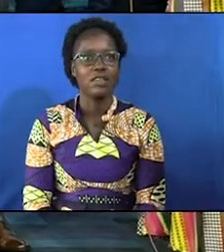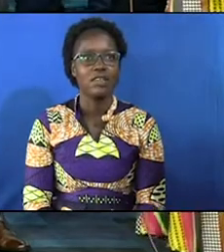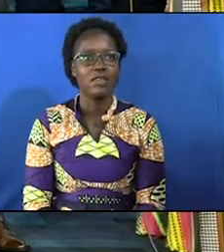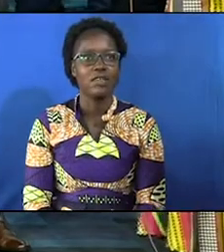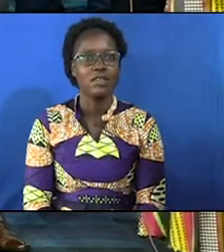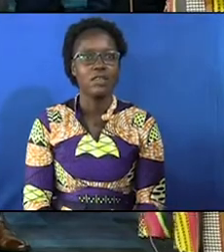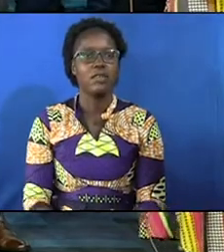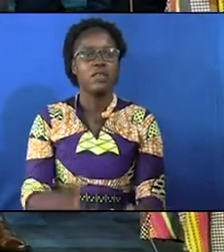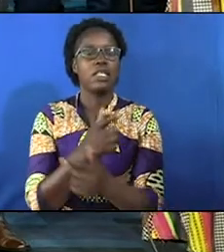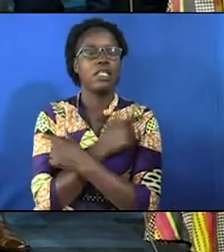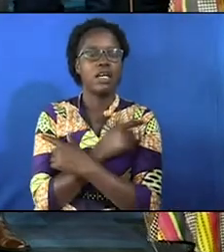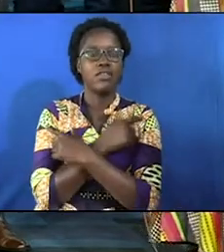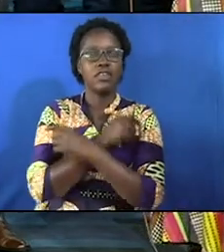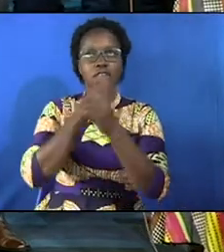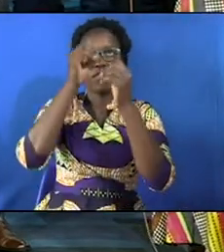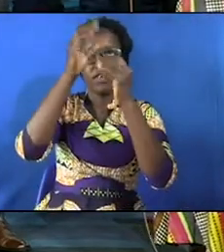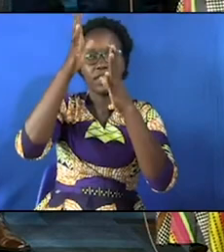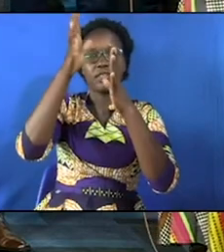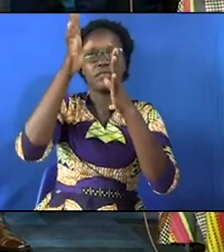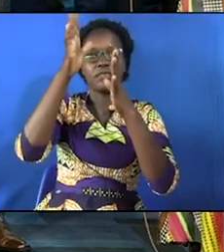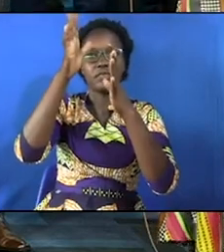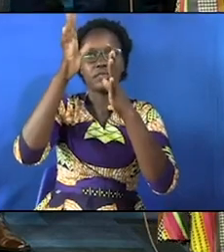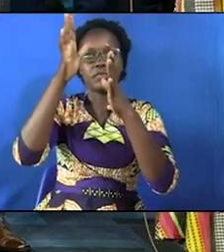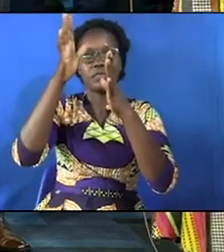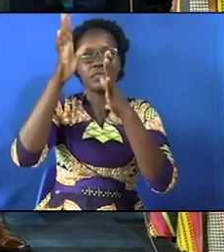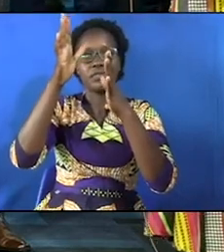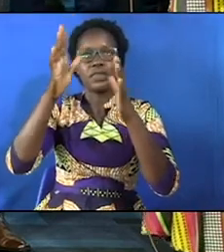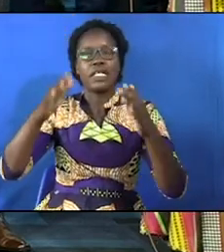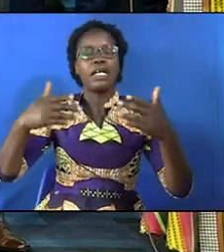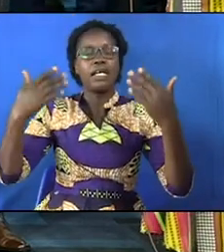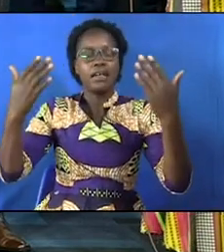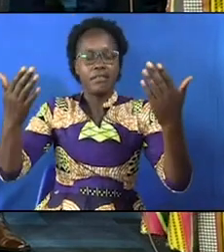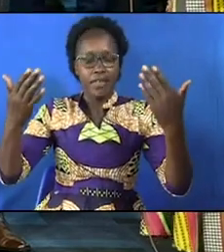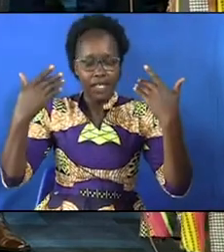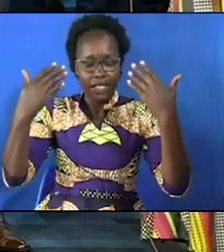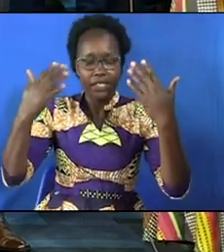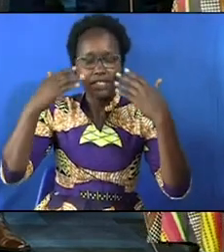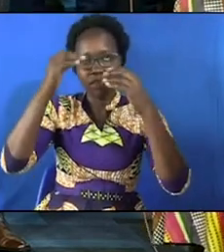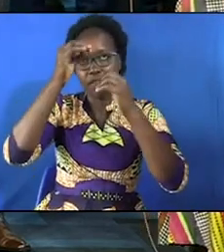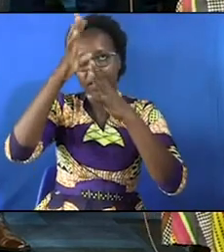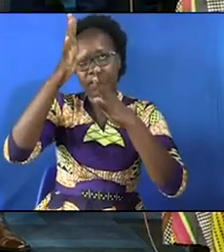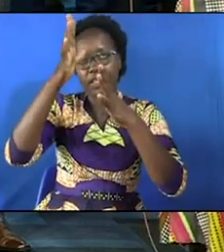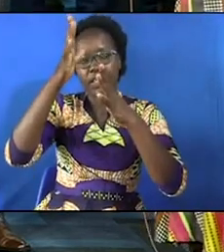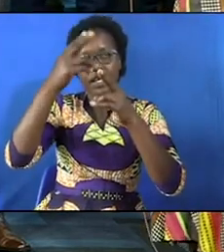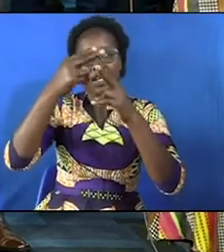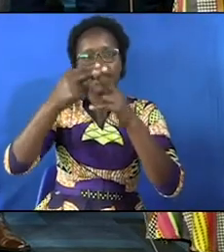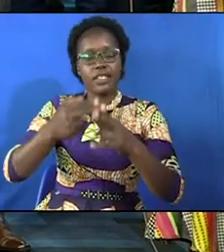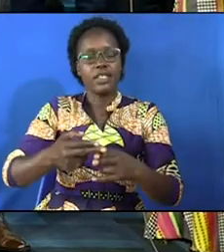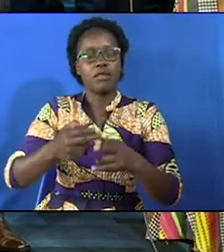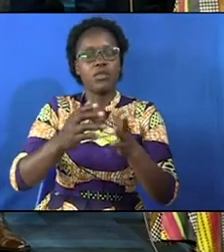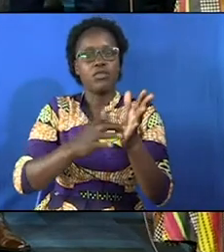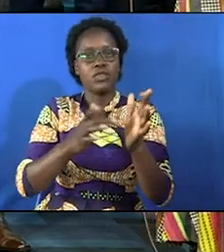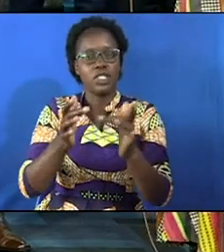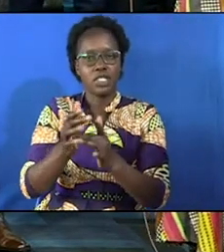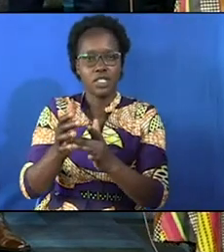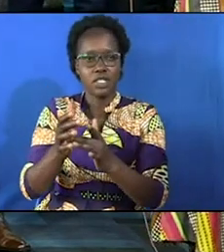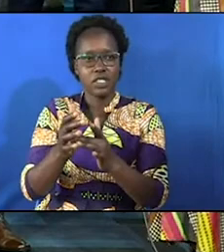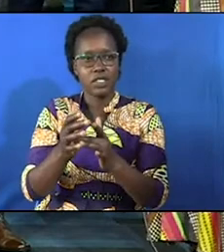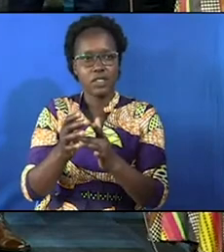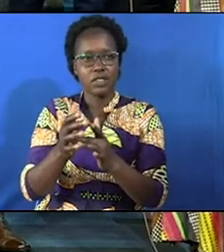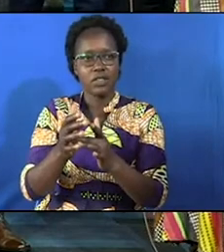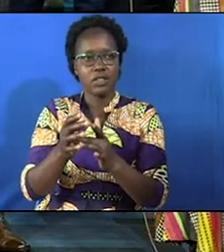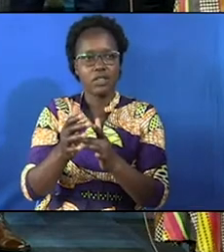loving father everlasting father in the name of jesus